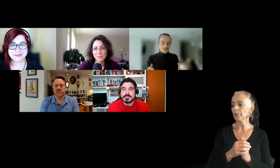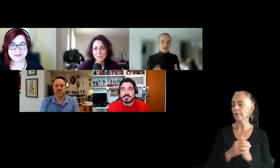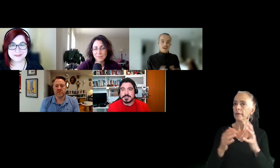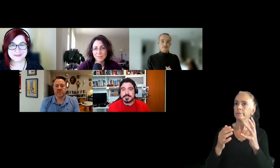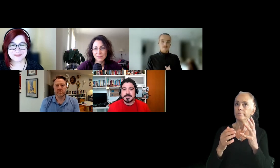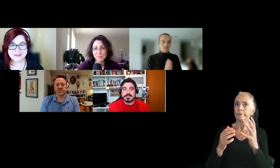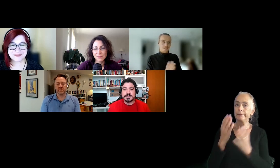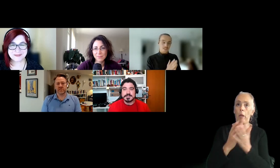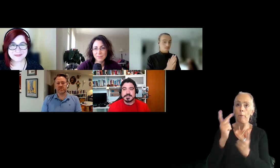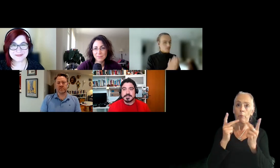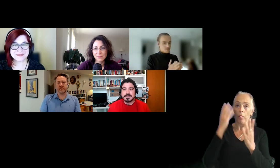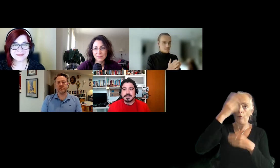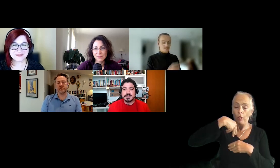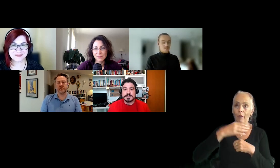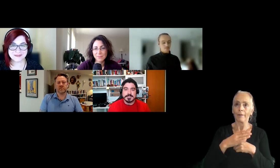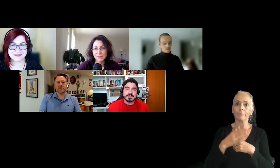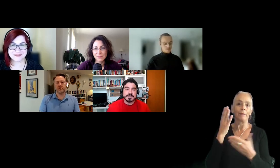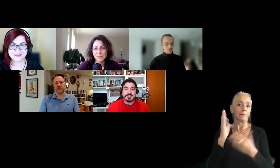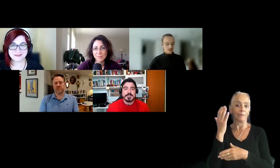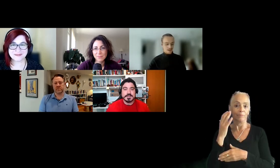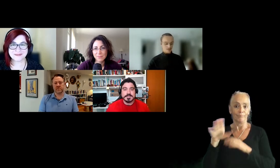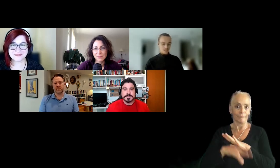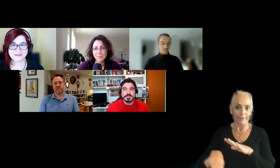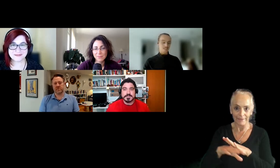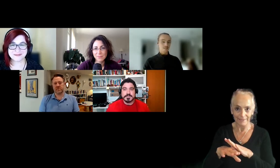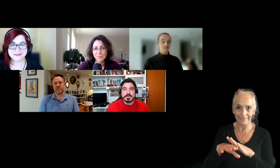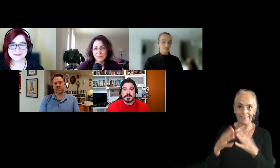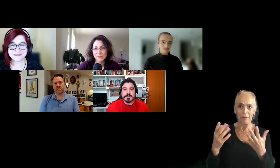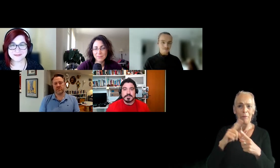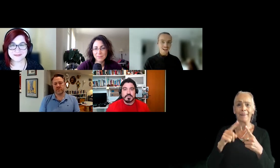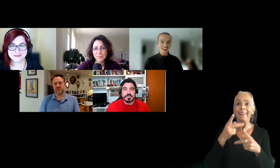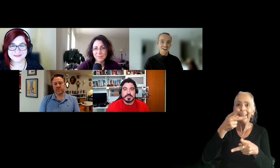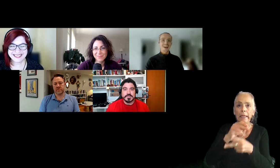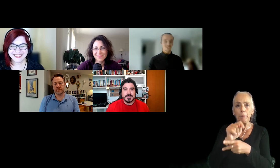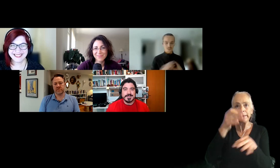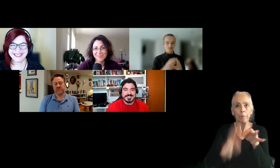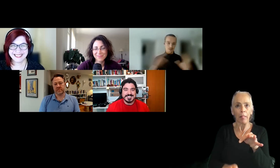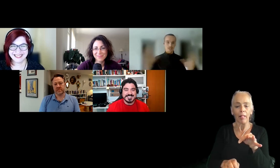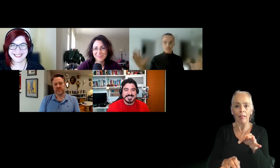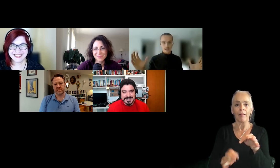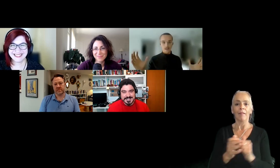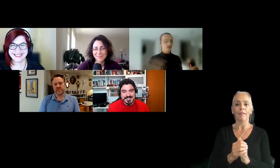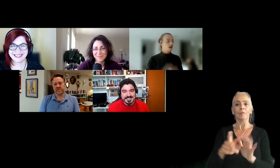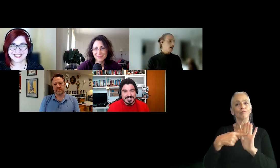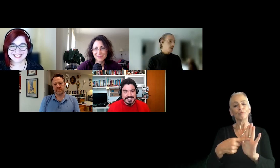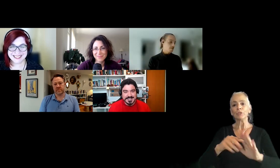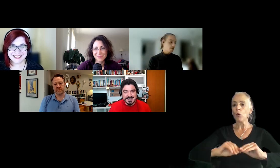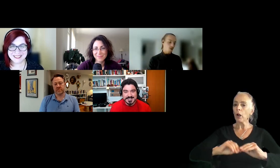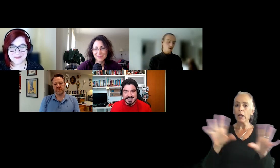does. And this is going to sound really basic to begin with. But I would say keep it simple and show a very clear